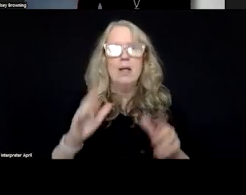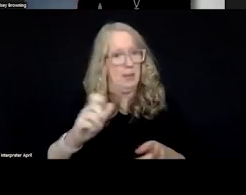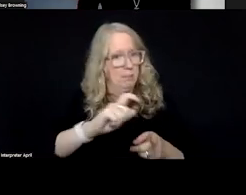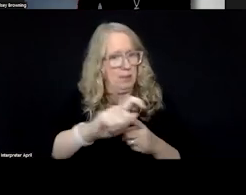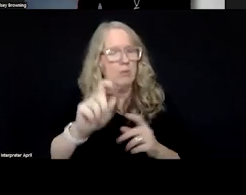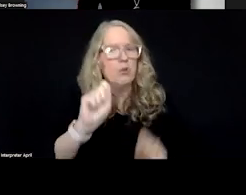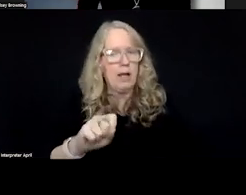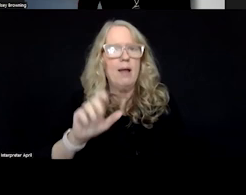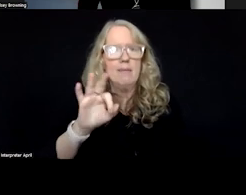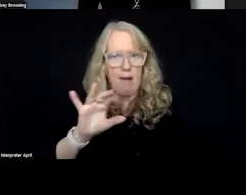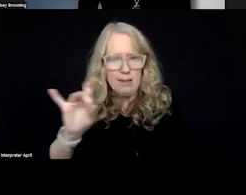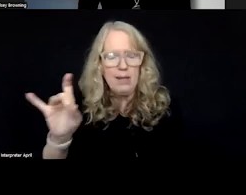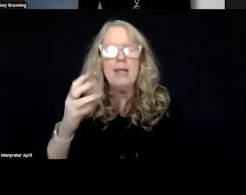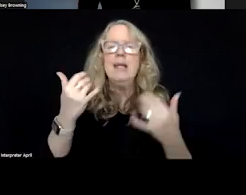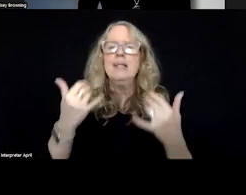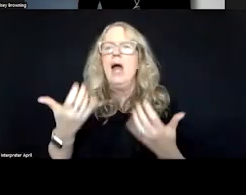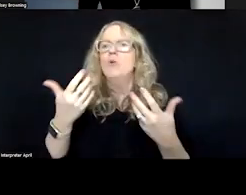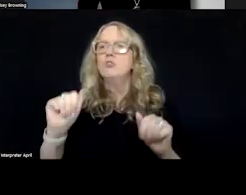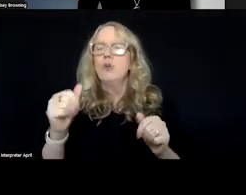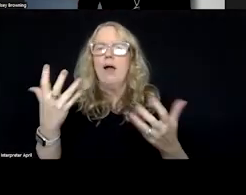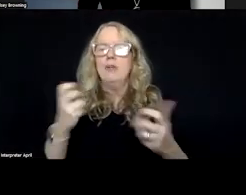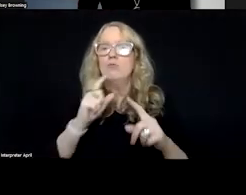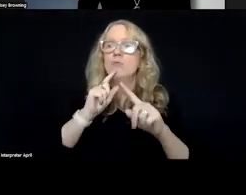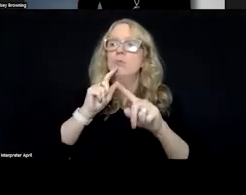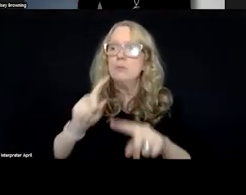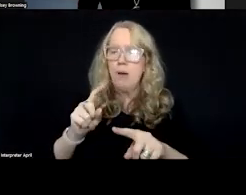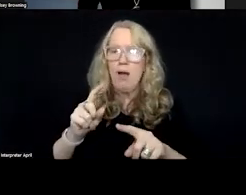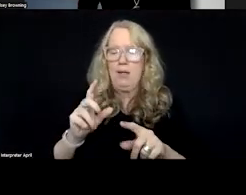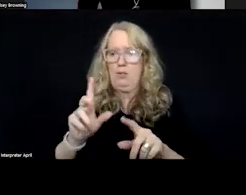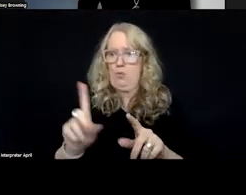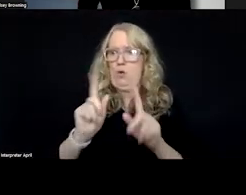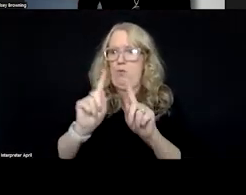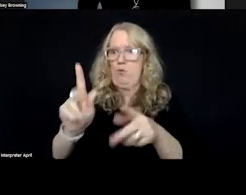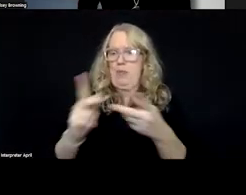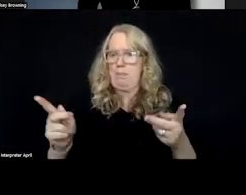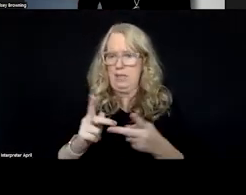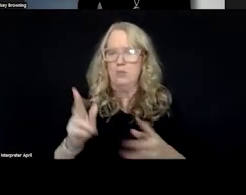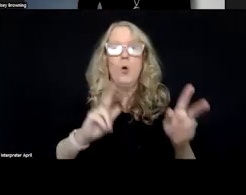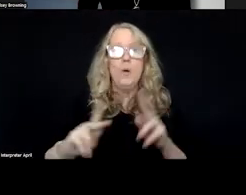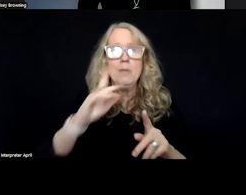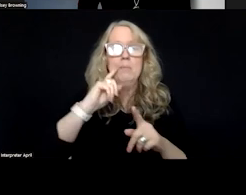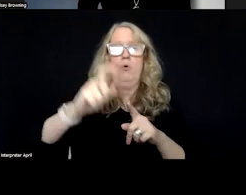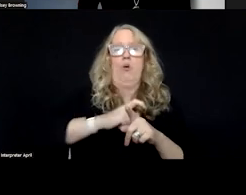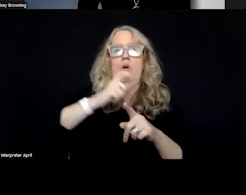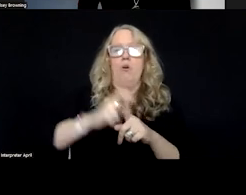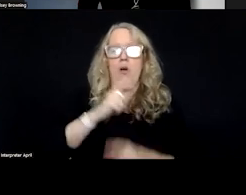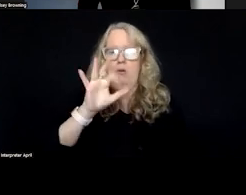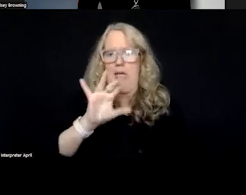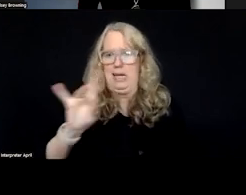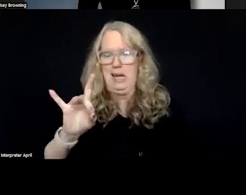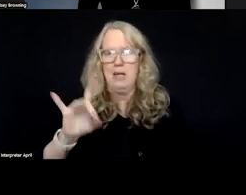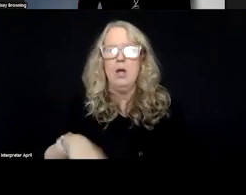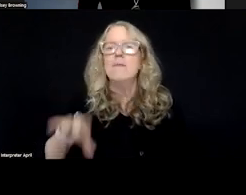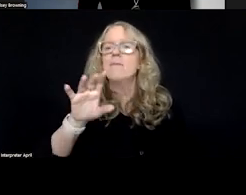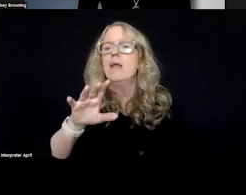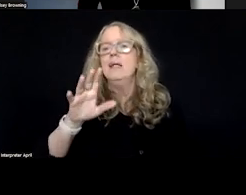988. And now we're working on someone to respond in a place to go. And so when people call 988, about 95%